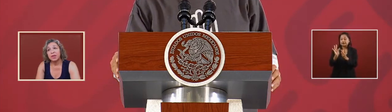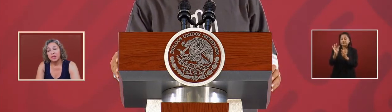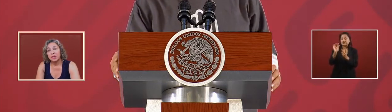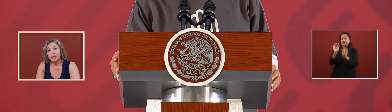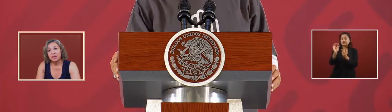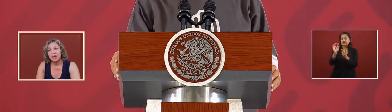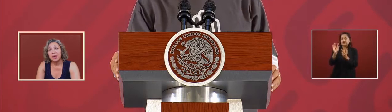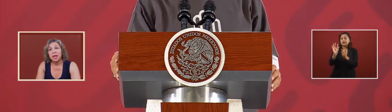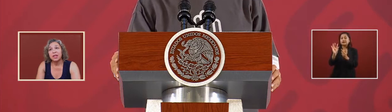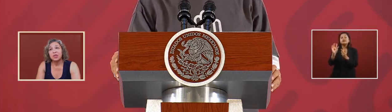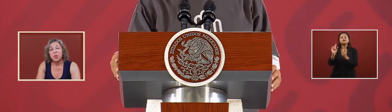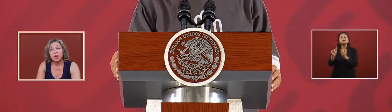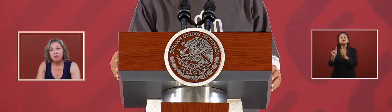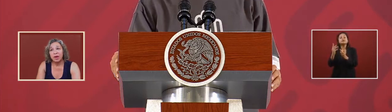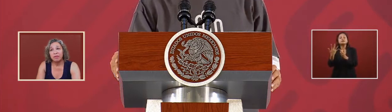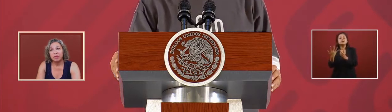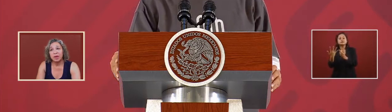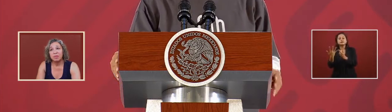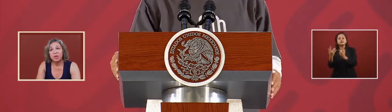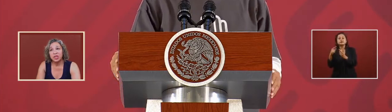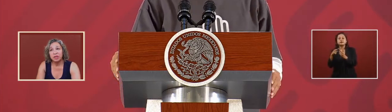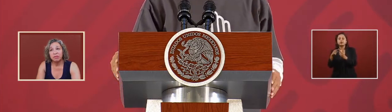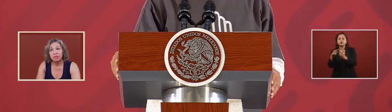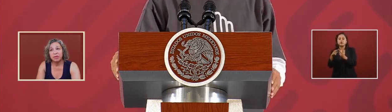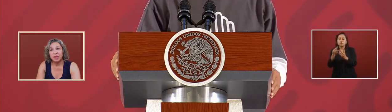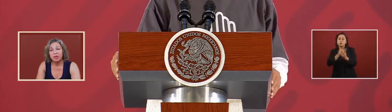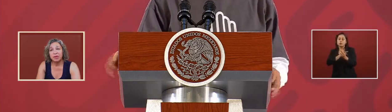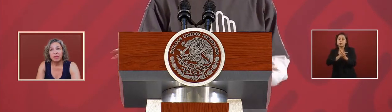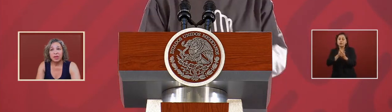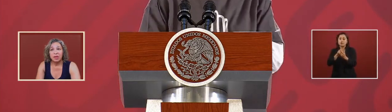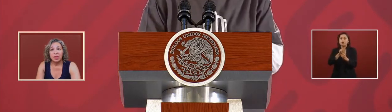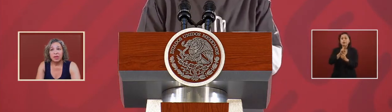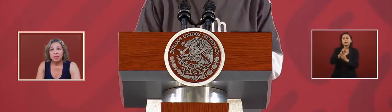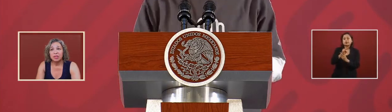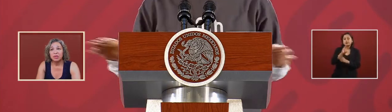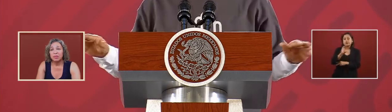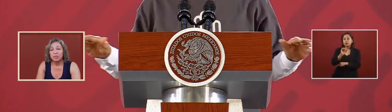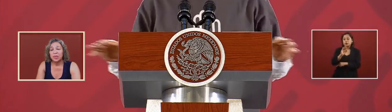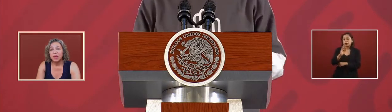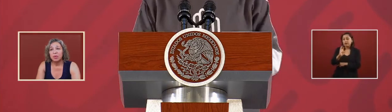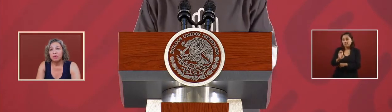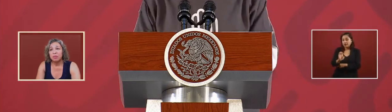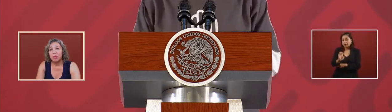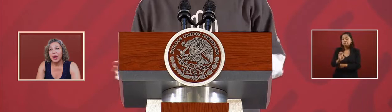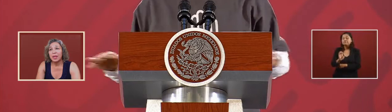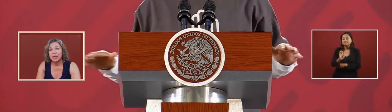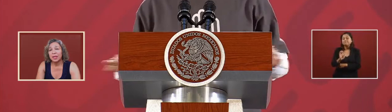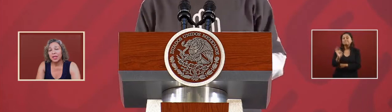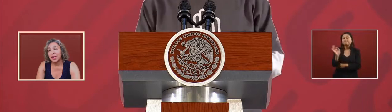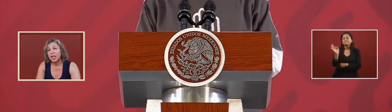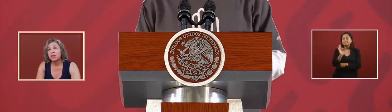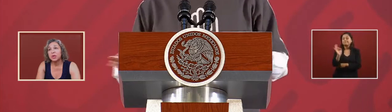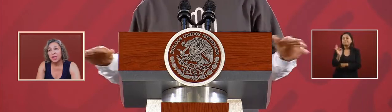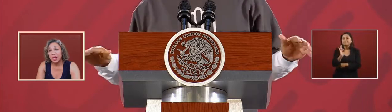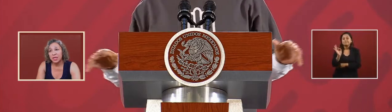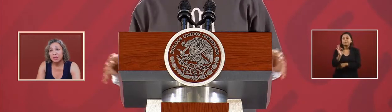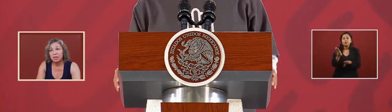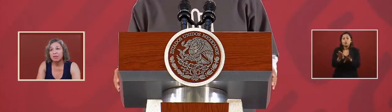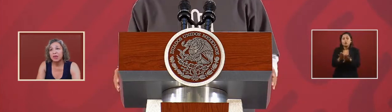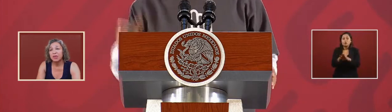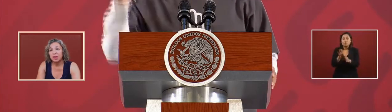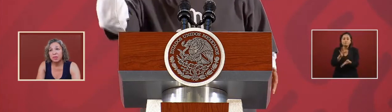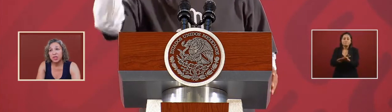private and 25 commission federal so they would have practically liquidate